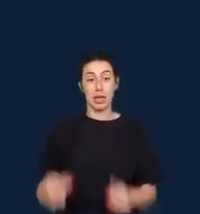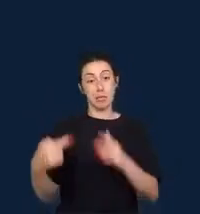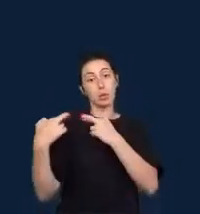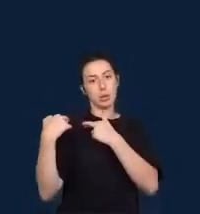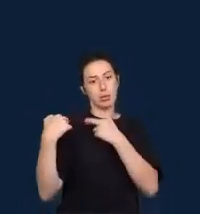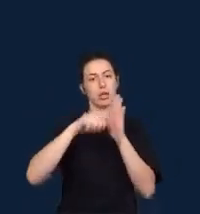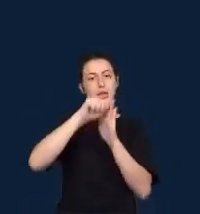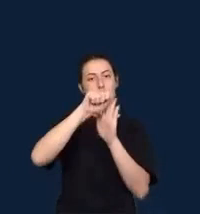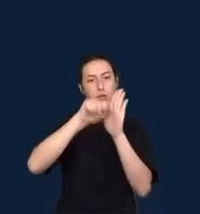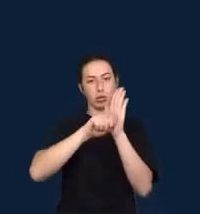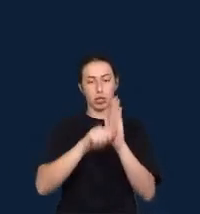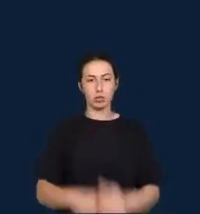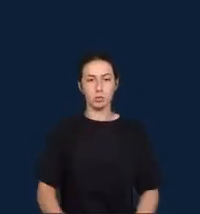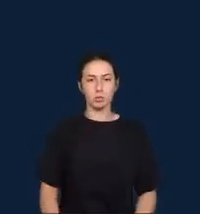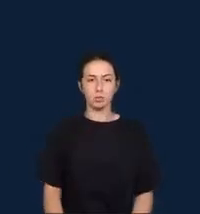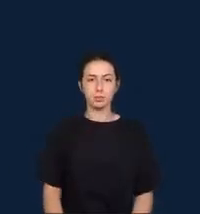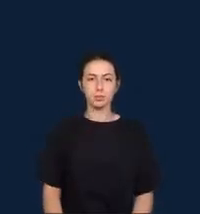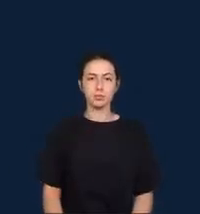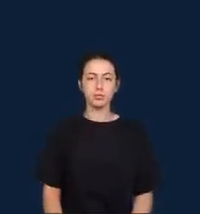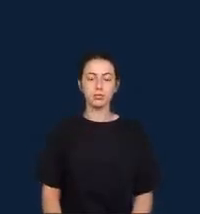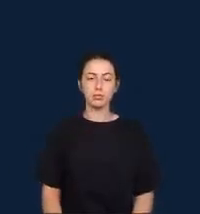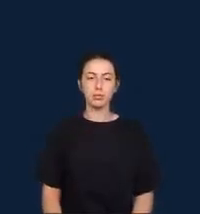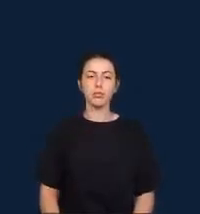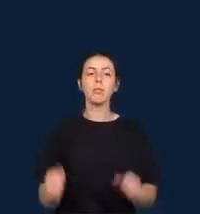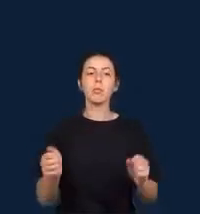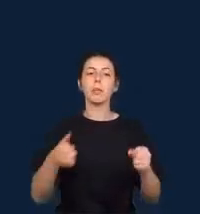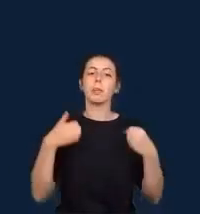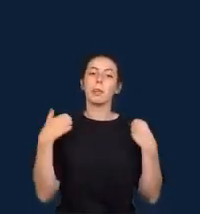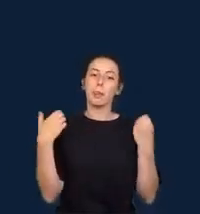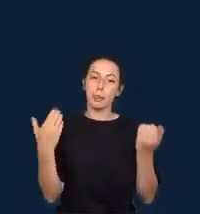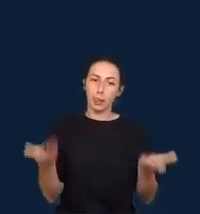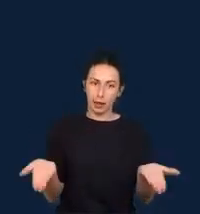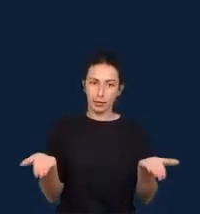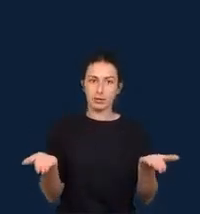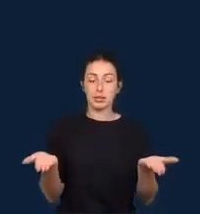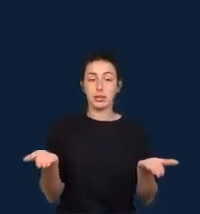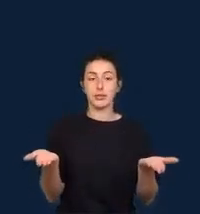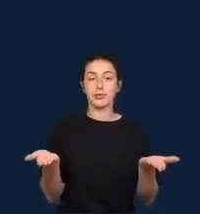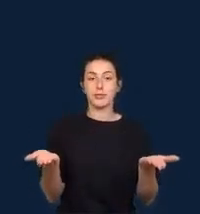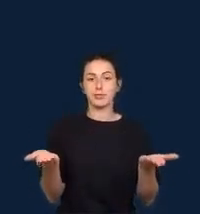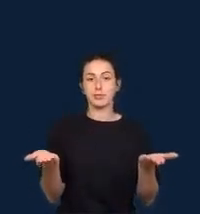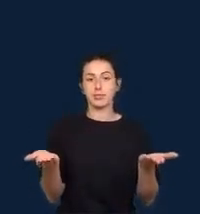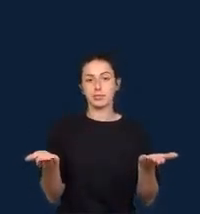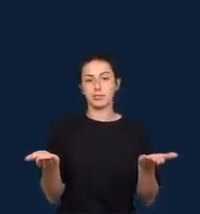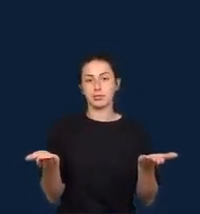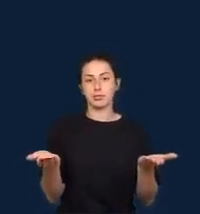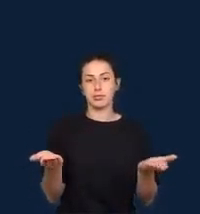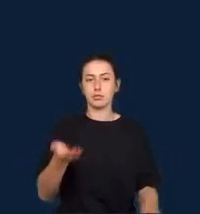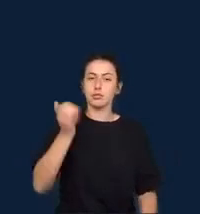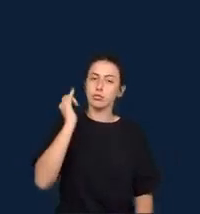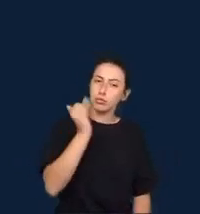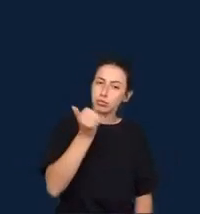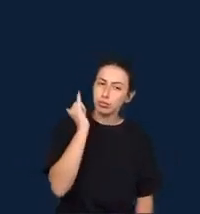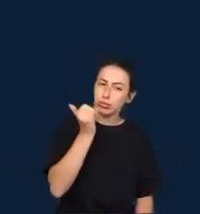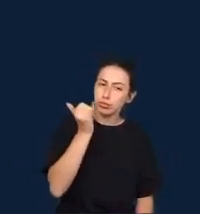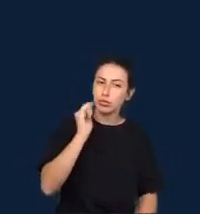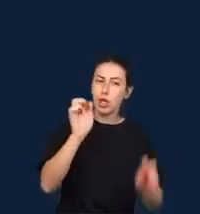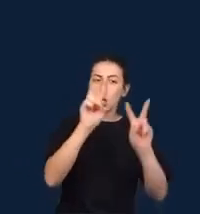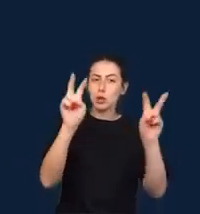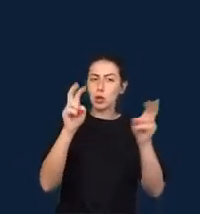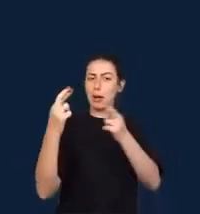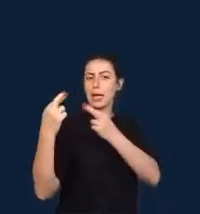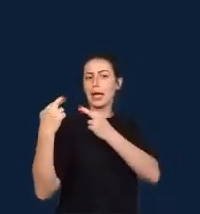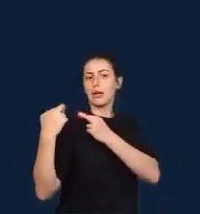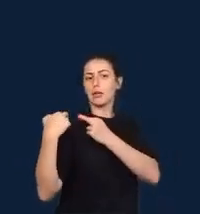So algorithmic accountability reporting is a beat that is emerging in some newsrooms to critically